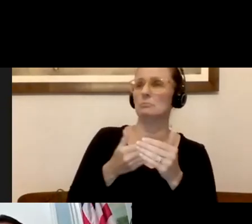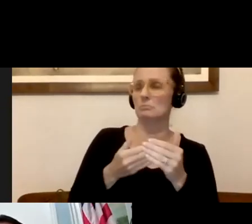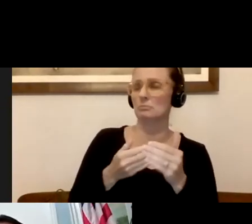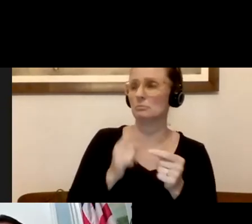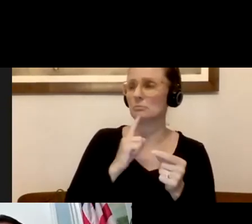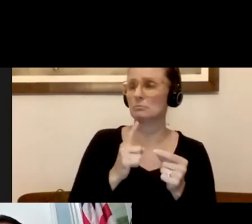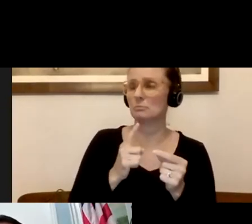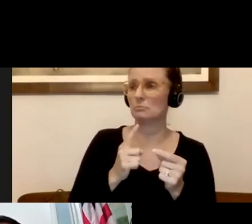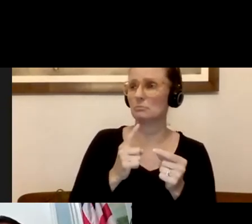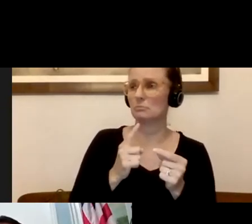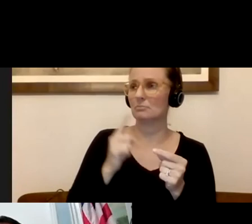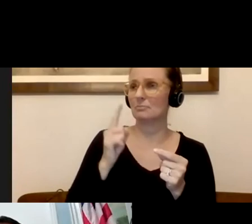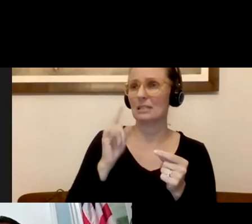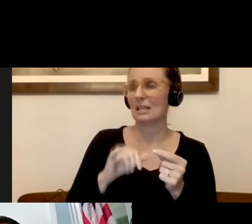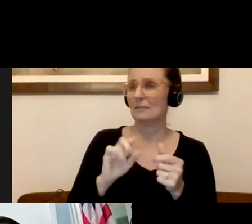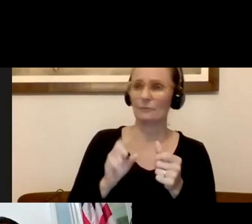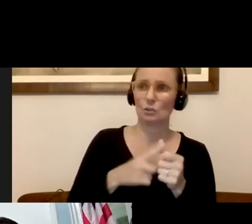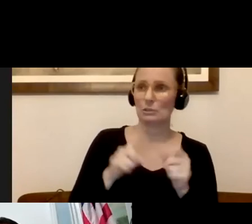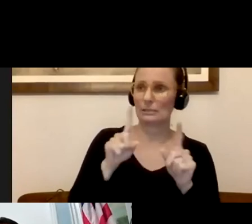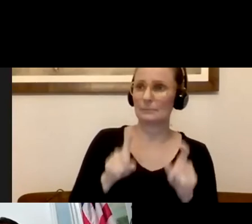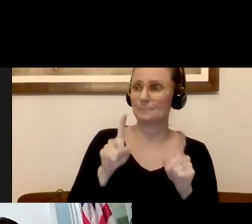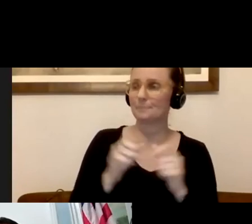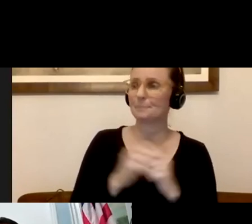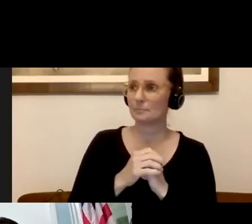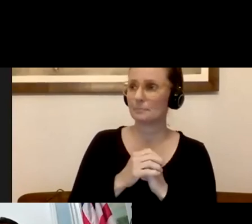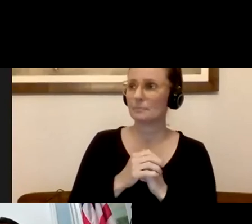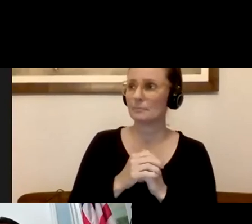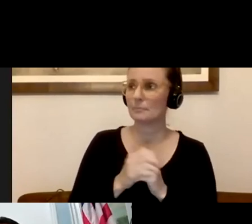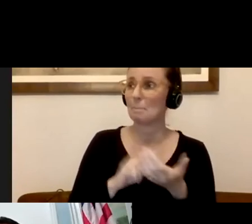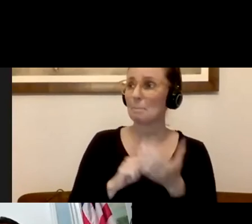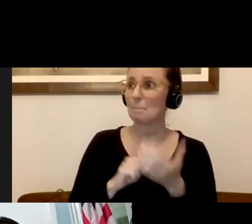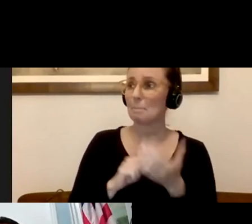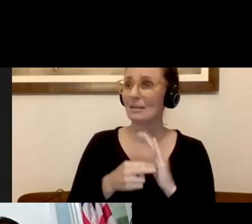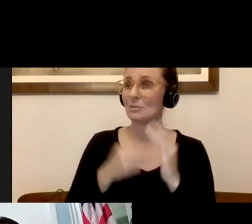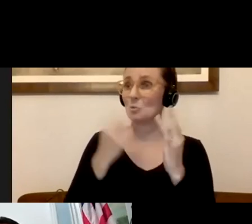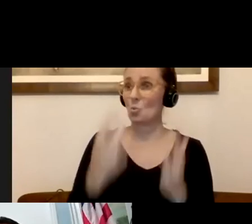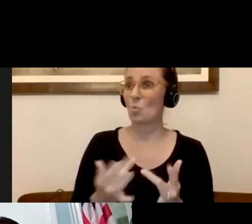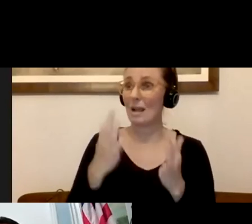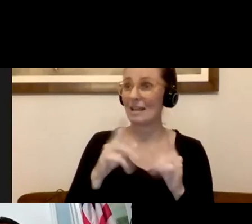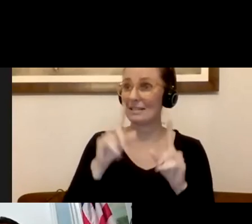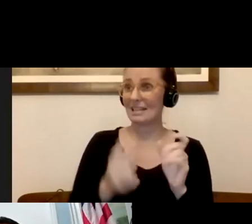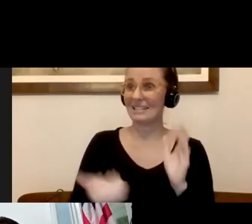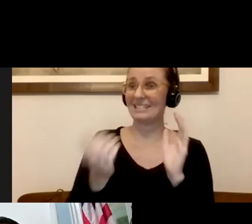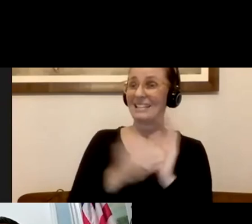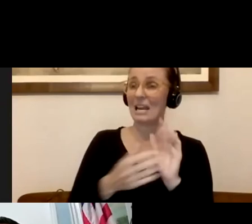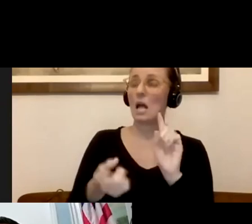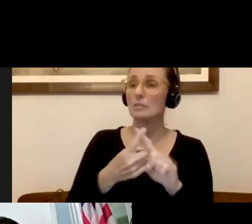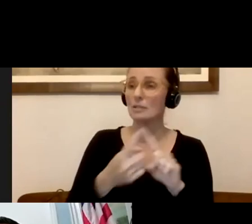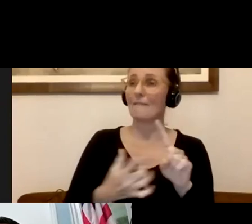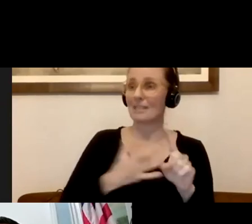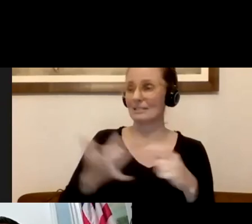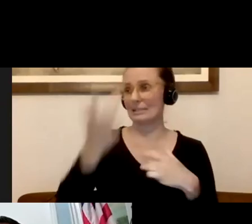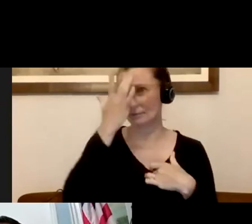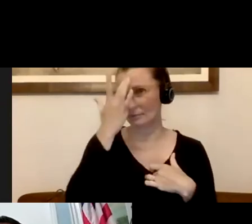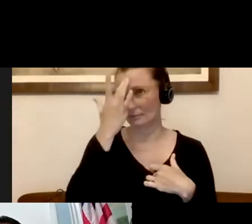that is your baseline. So I would wait to get tested again until if you started to feel symptoms, signs, or symptoms, and then you want to